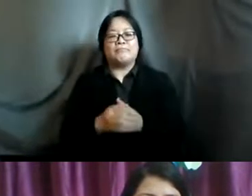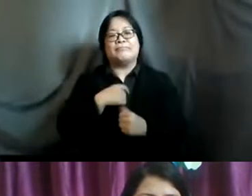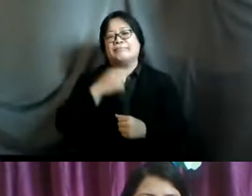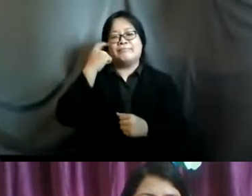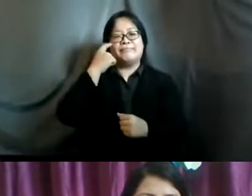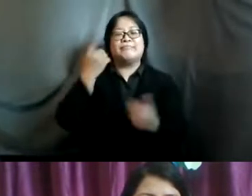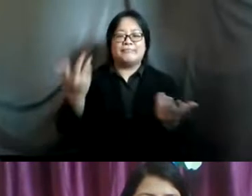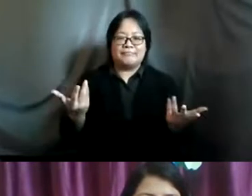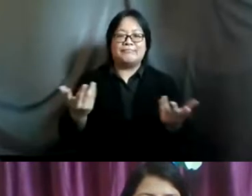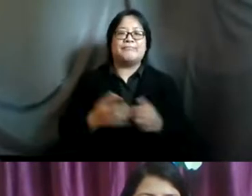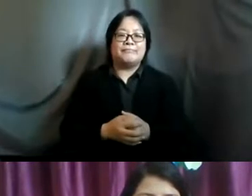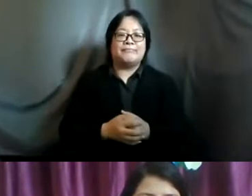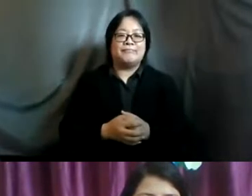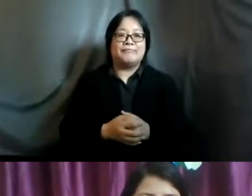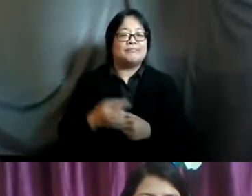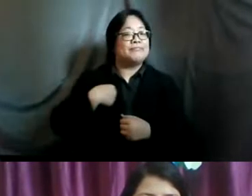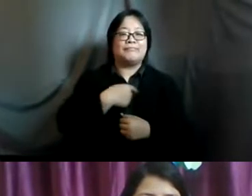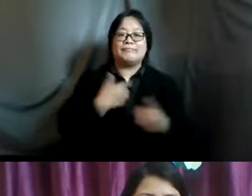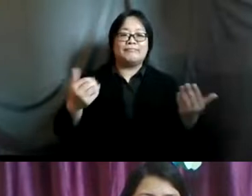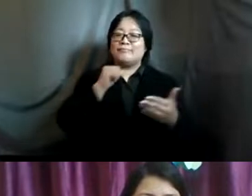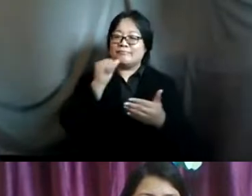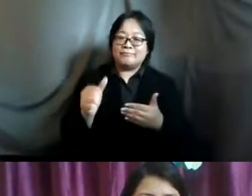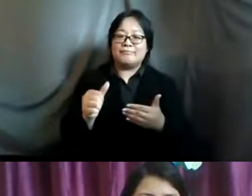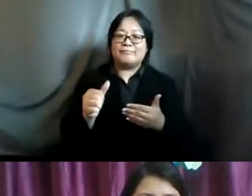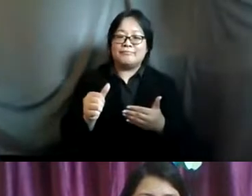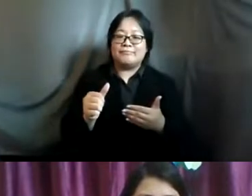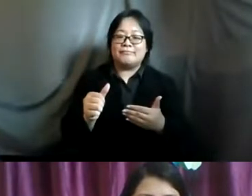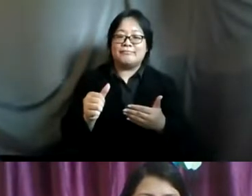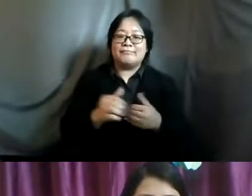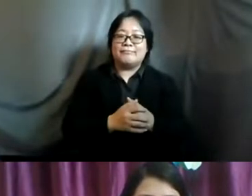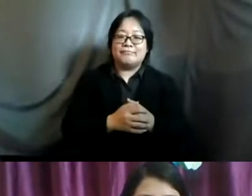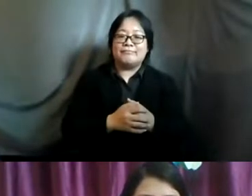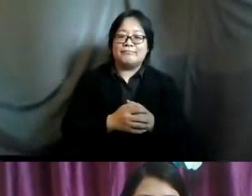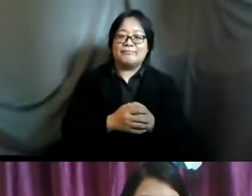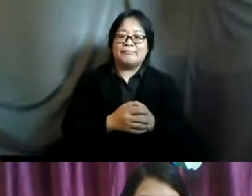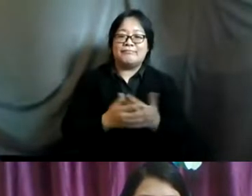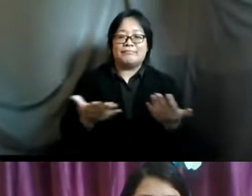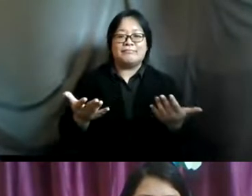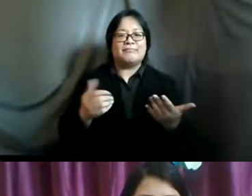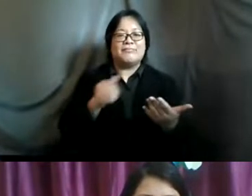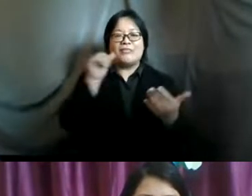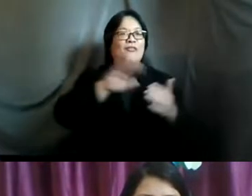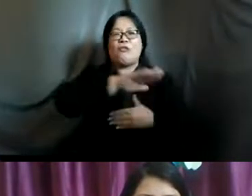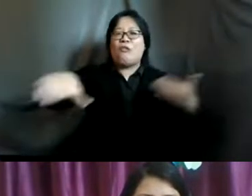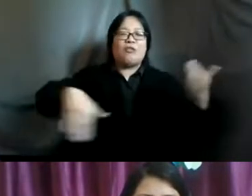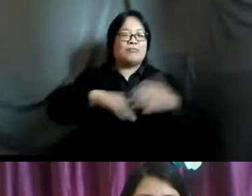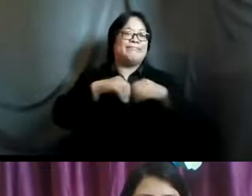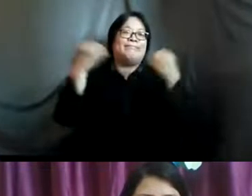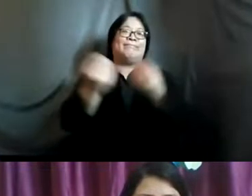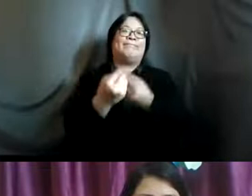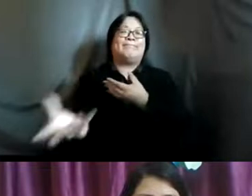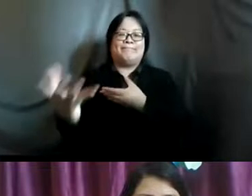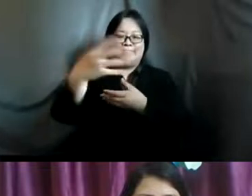you know uh we have not uh i mean all movements all organizations may not have been uh